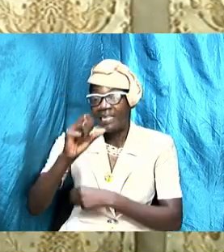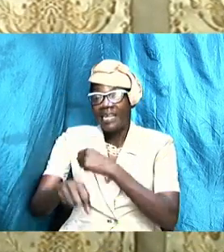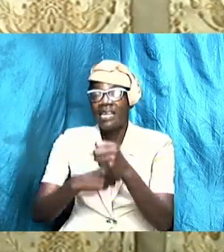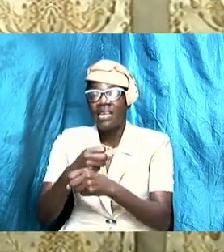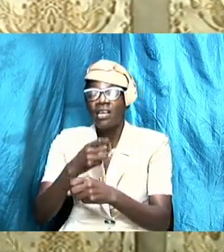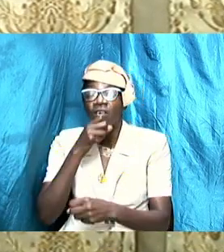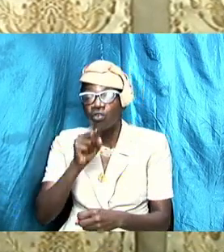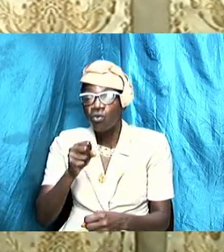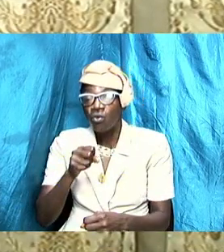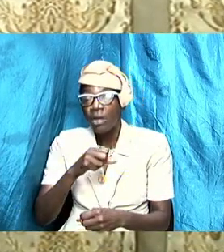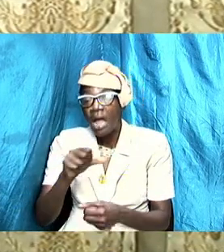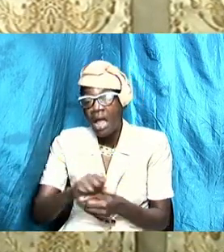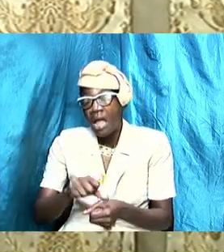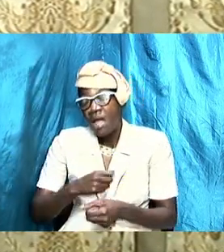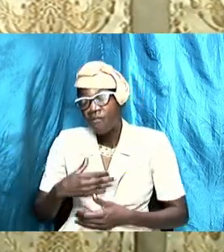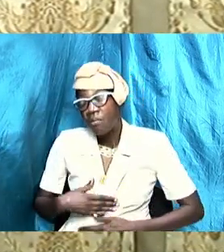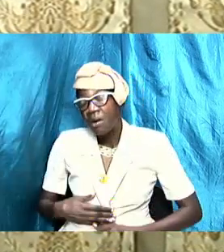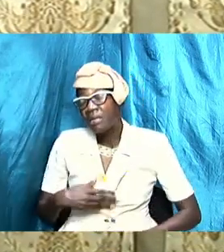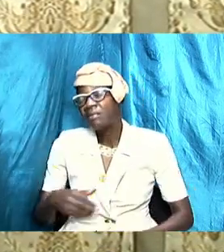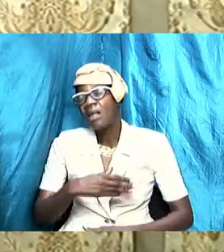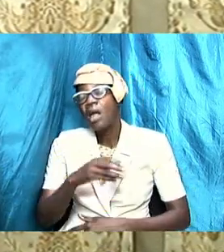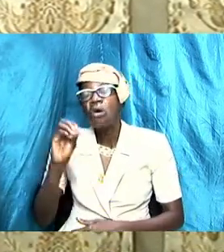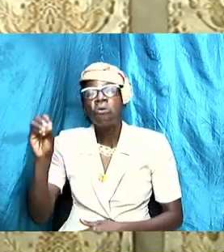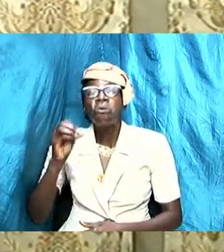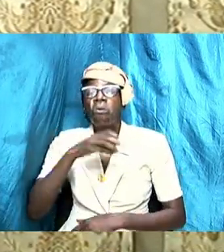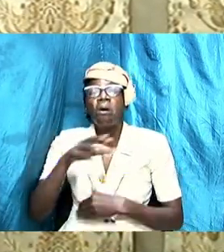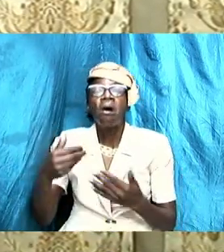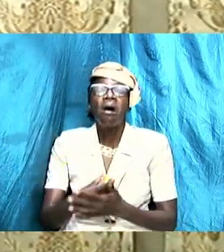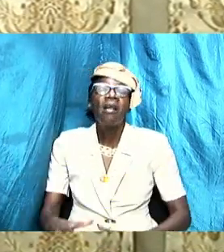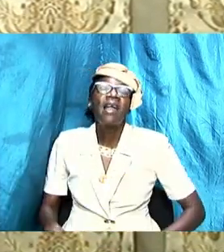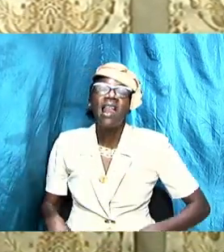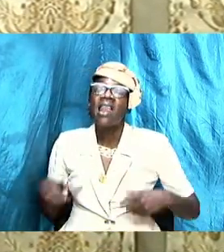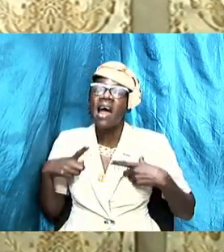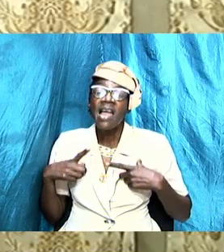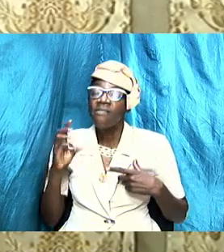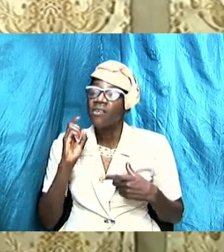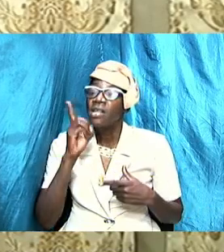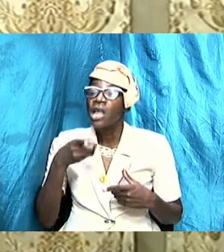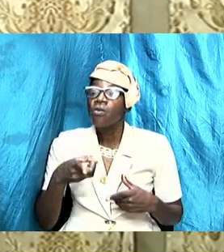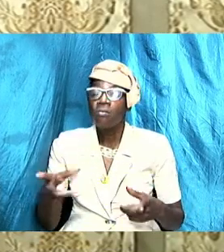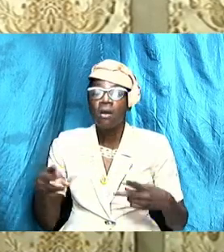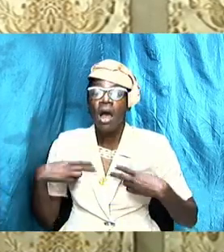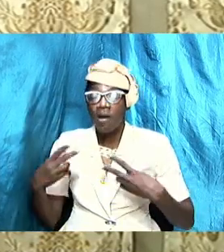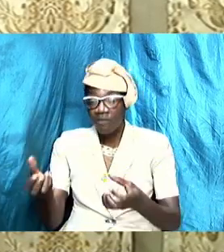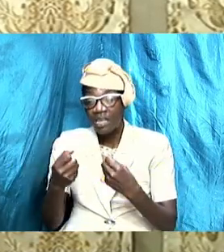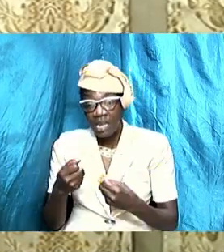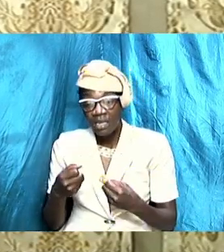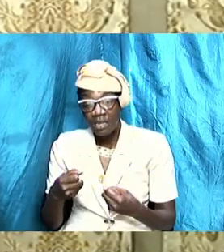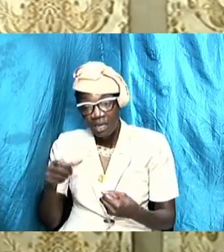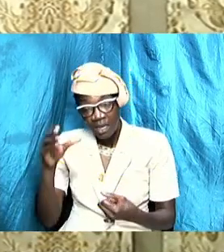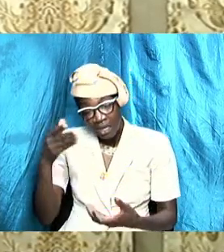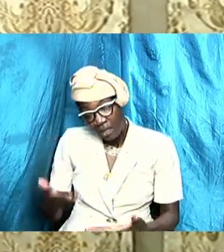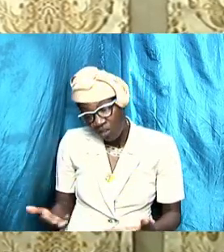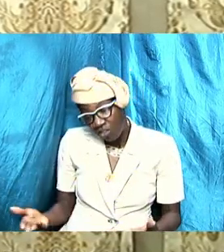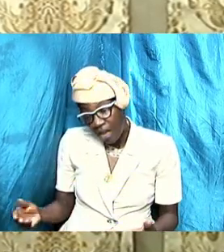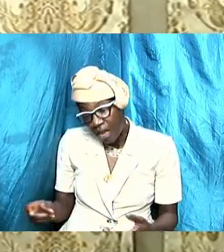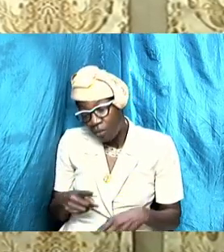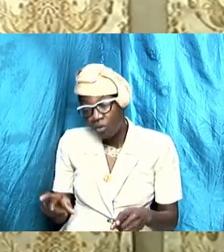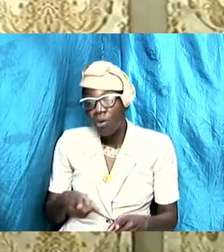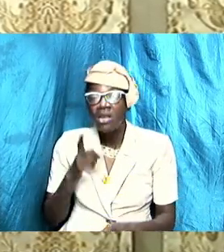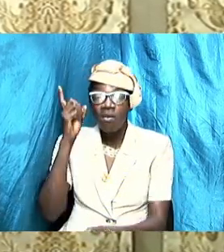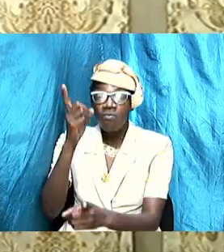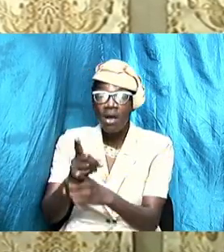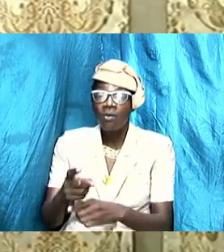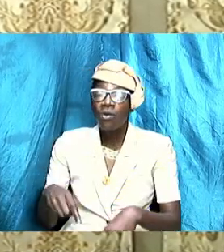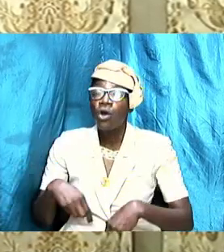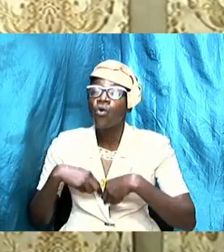lifetime they could have gotten this son. And right when they were going over into